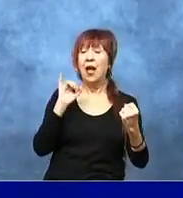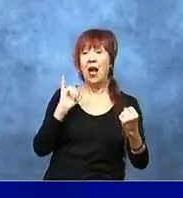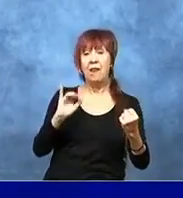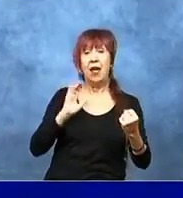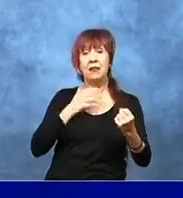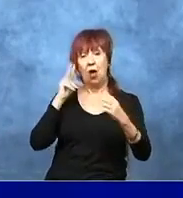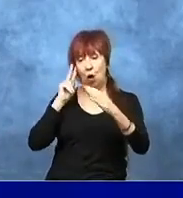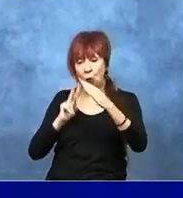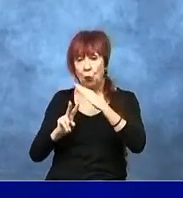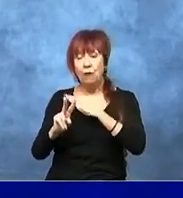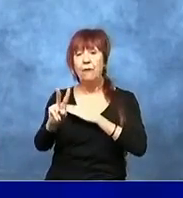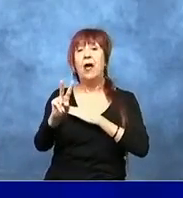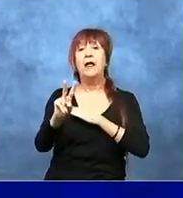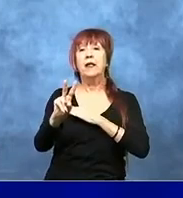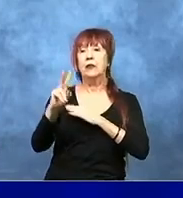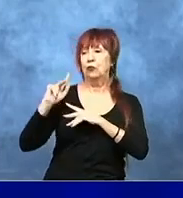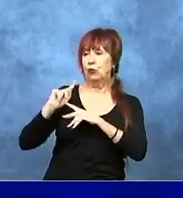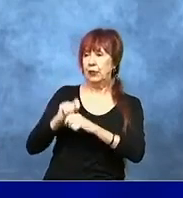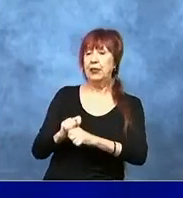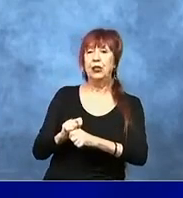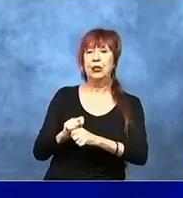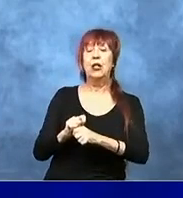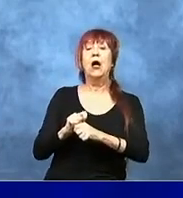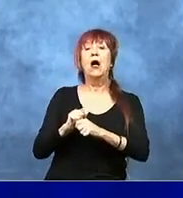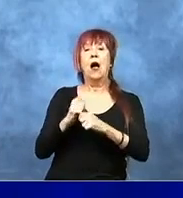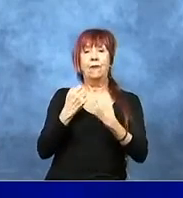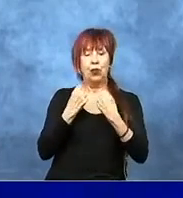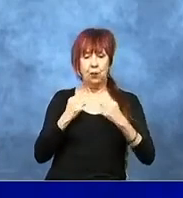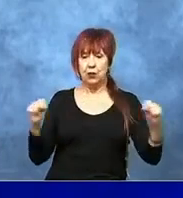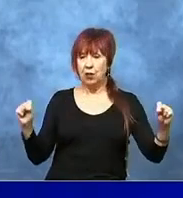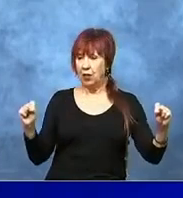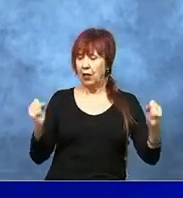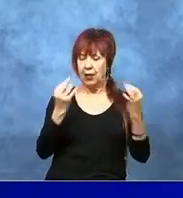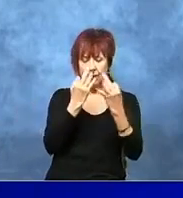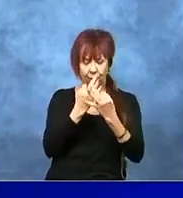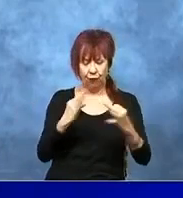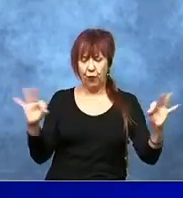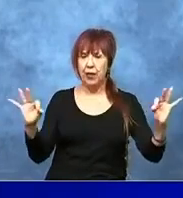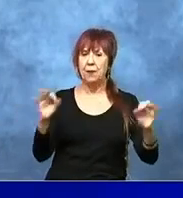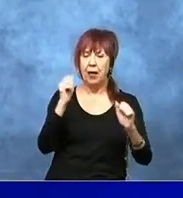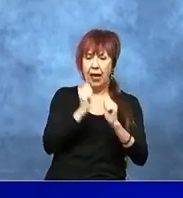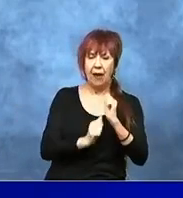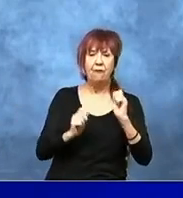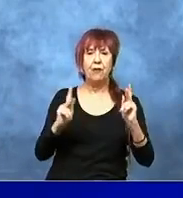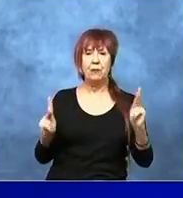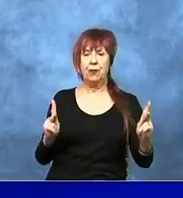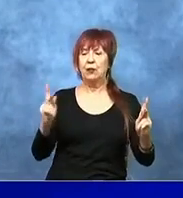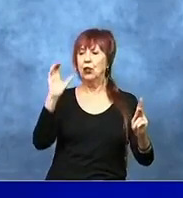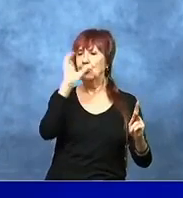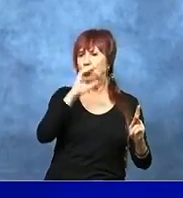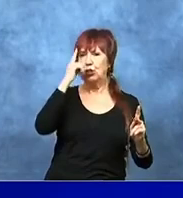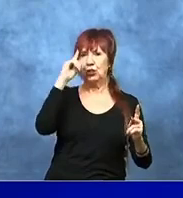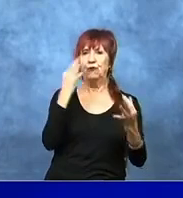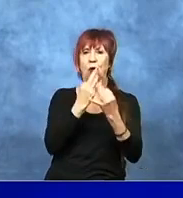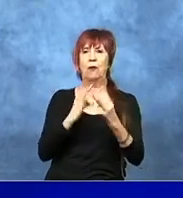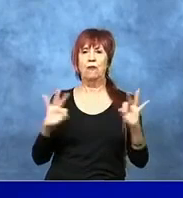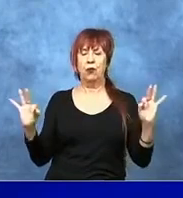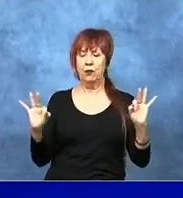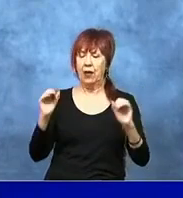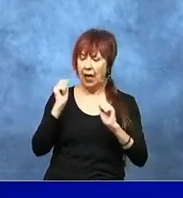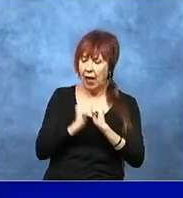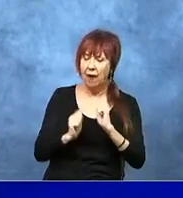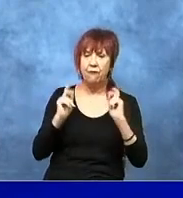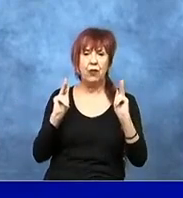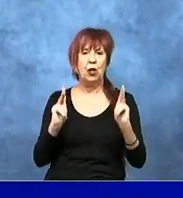of human security, freedom. Every human being searches for freedom. Every